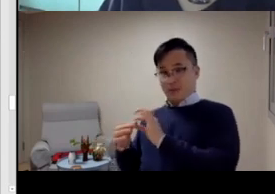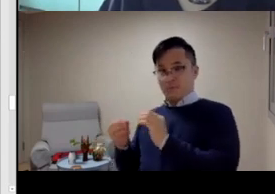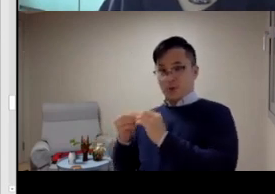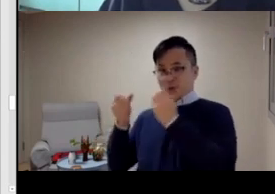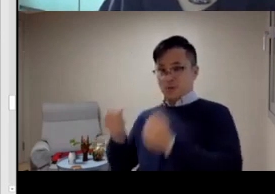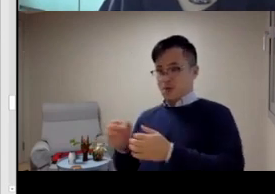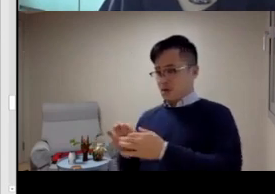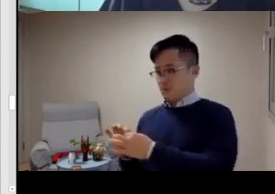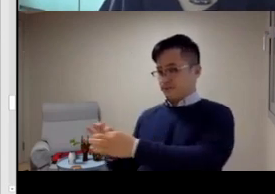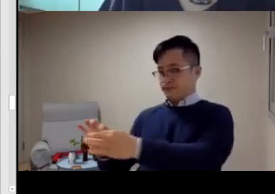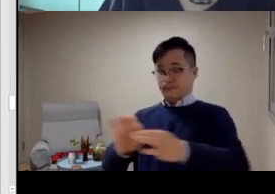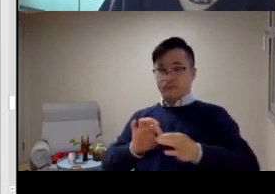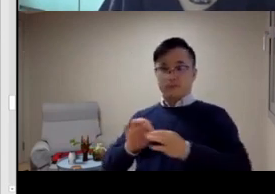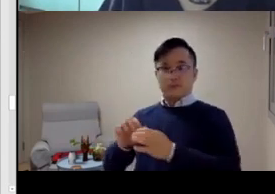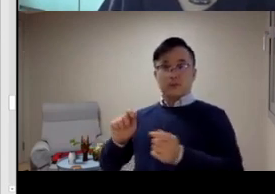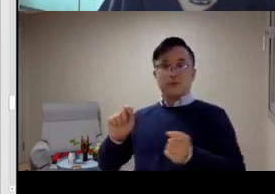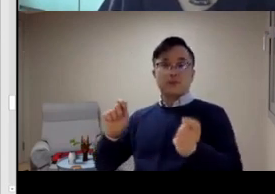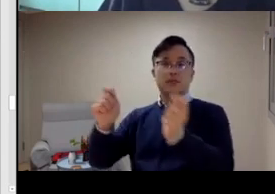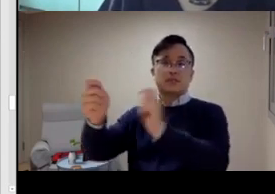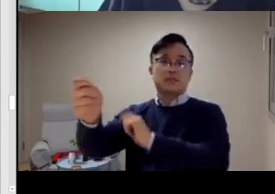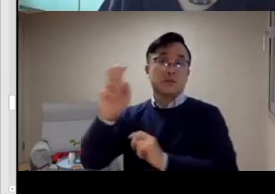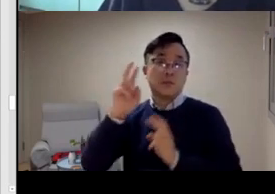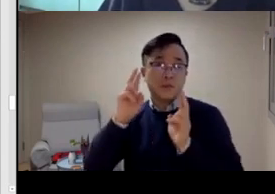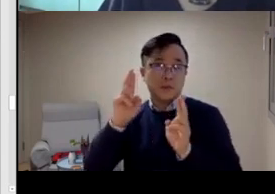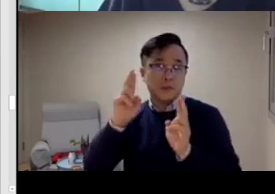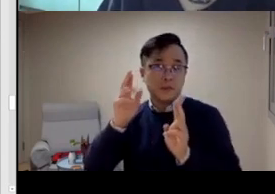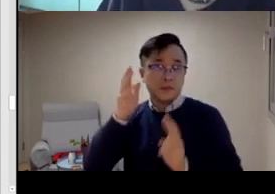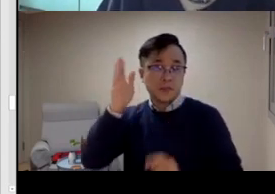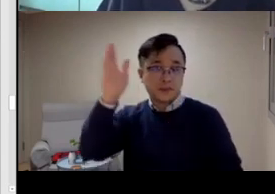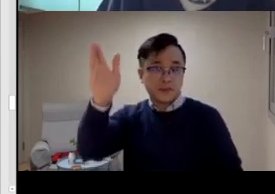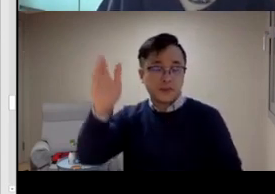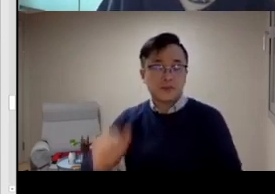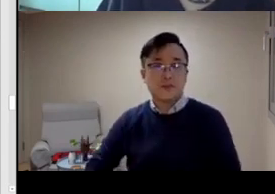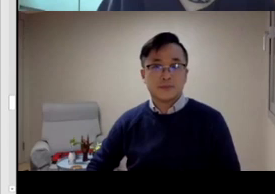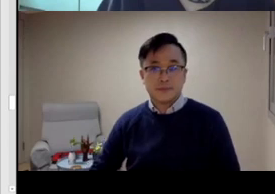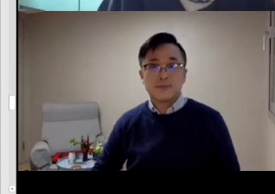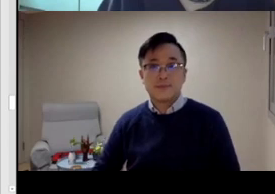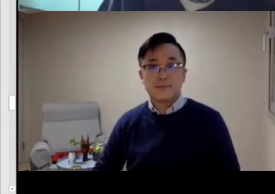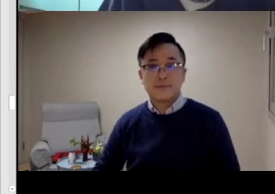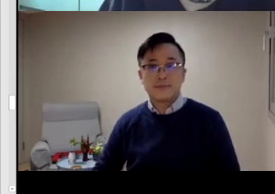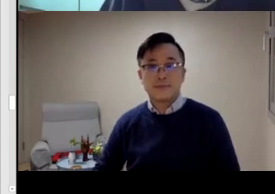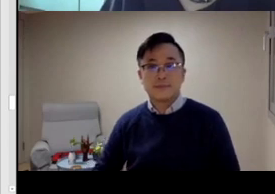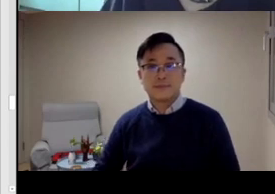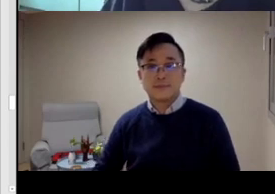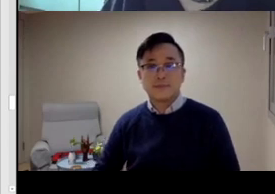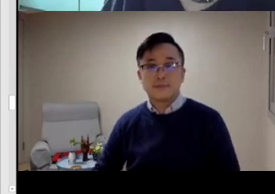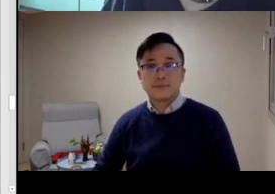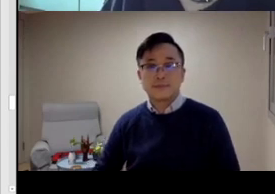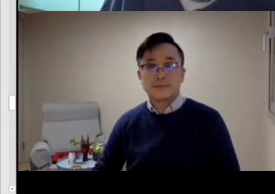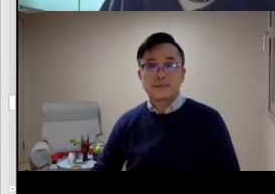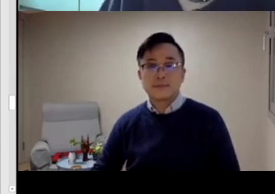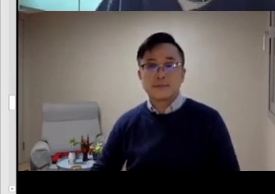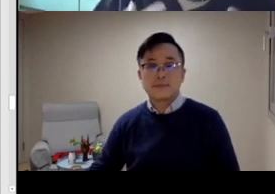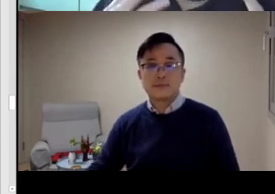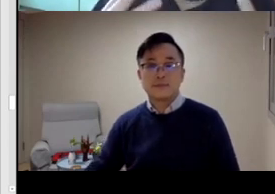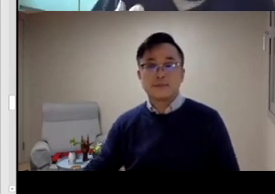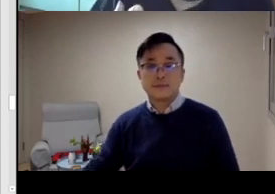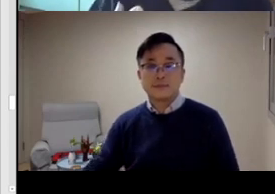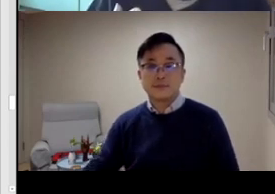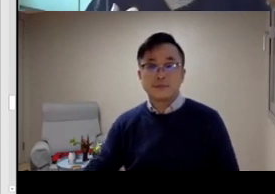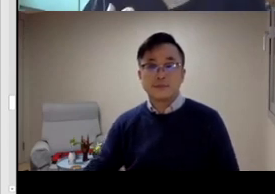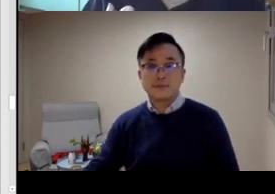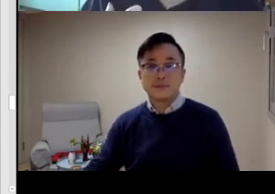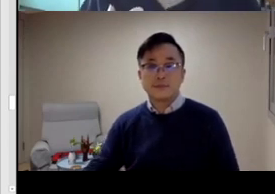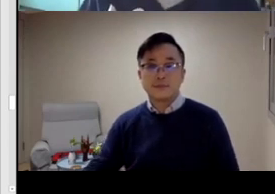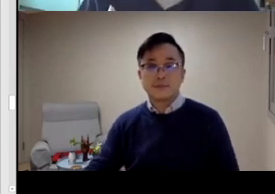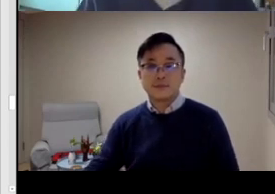to strengthen our relationships with the world federation of the deaf and with other deaf leaders. That's what we're hoping. In addition to